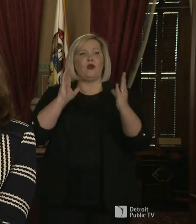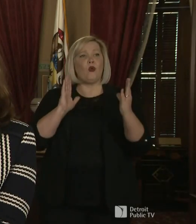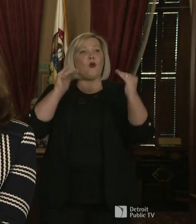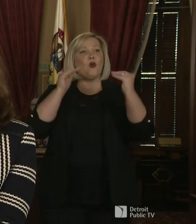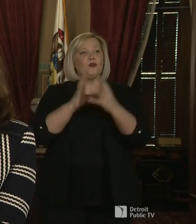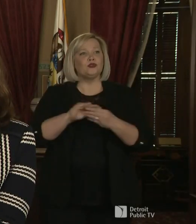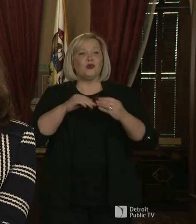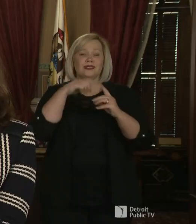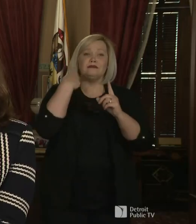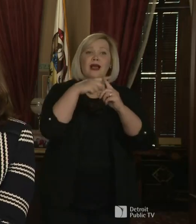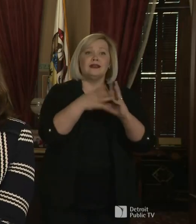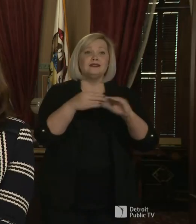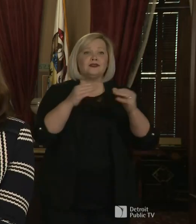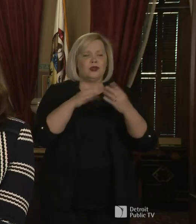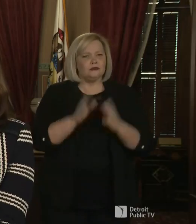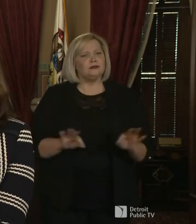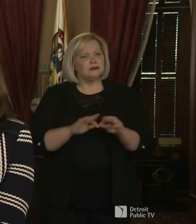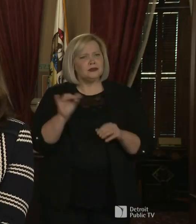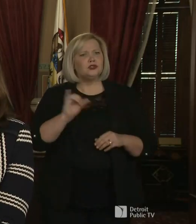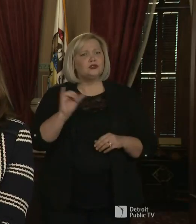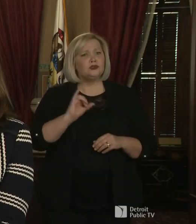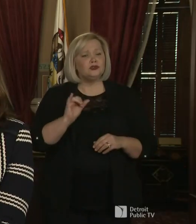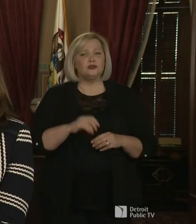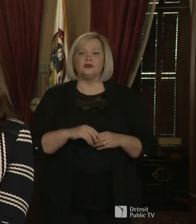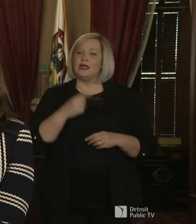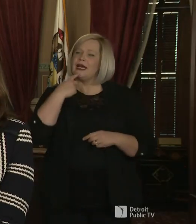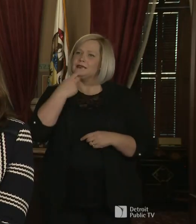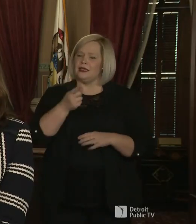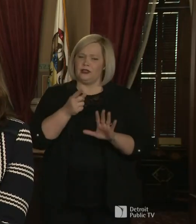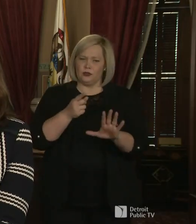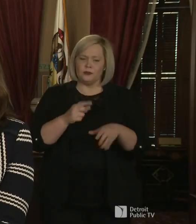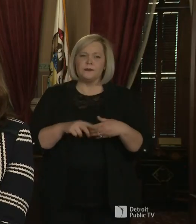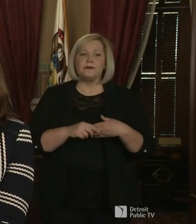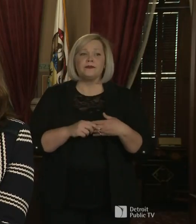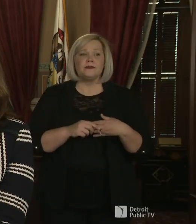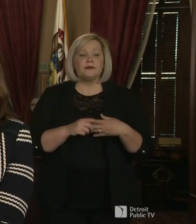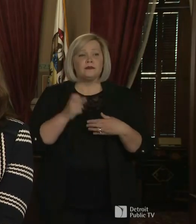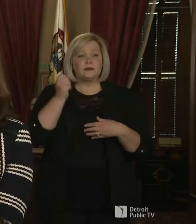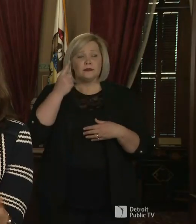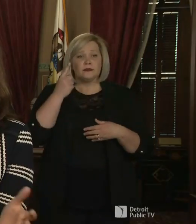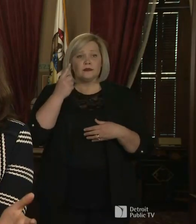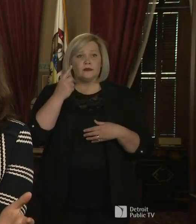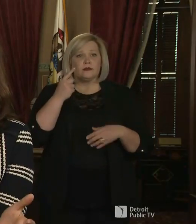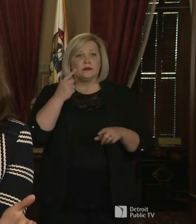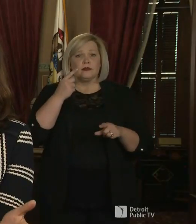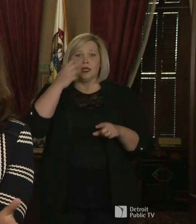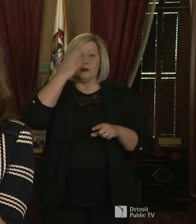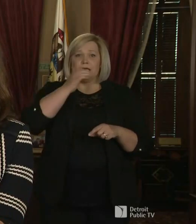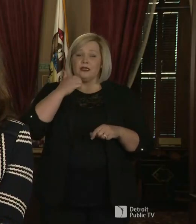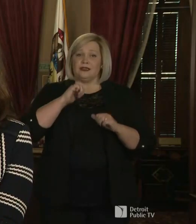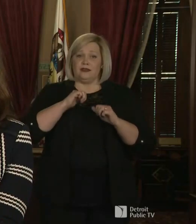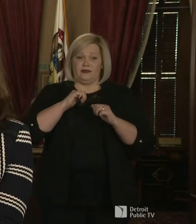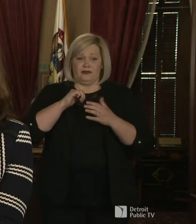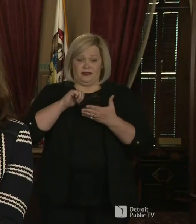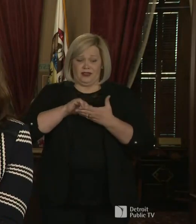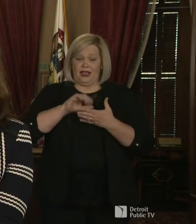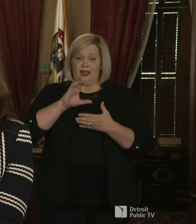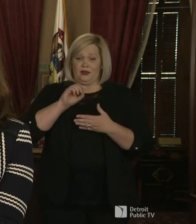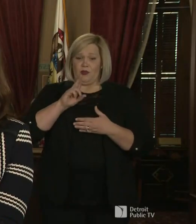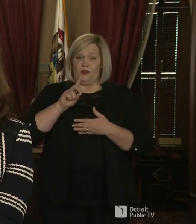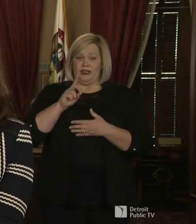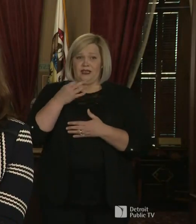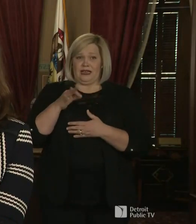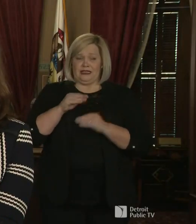important as well. I'll tell you this, I know that because of how rapidly this is spreading,